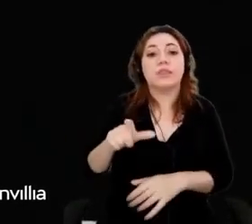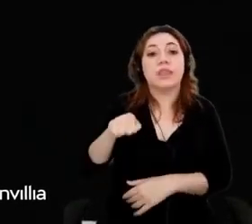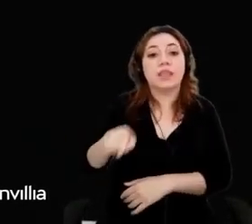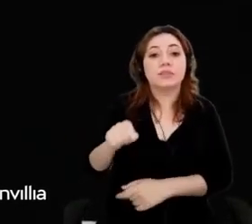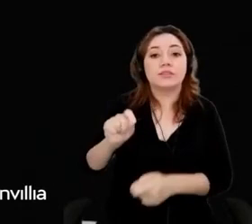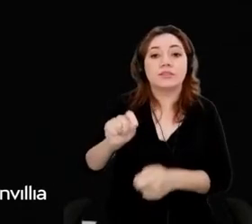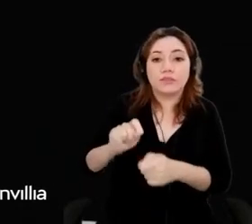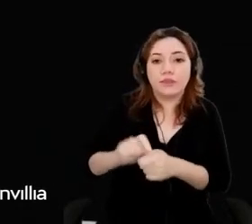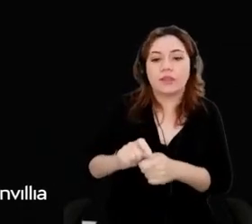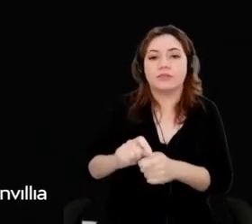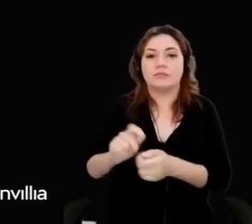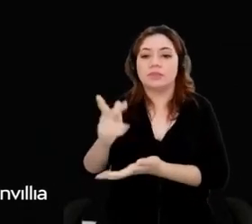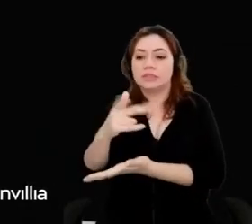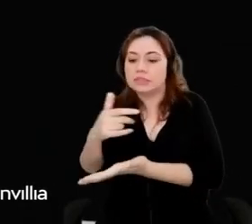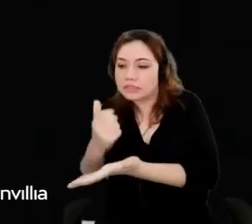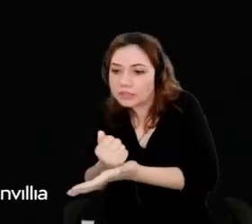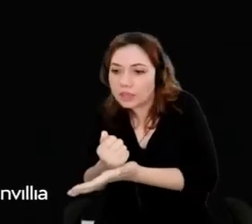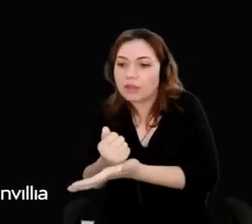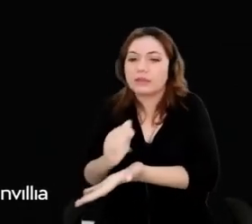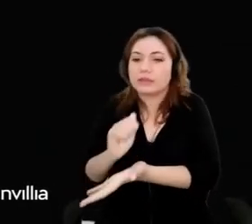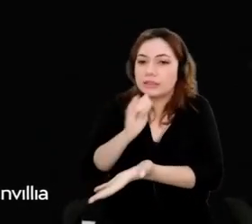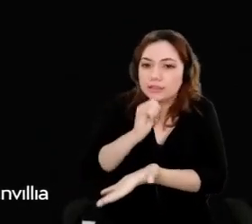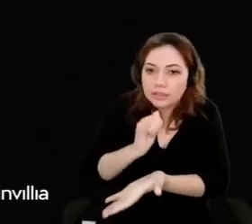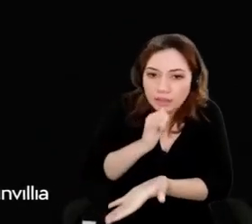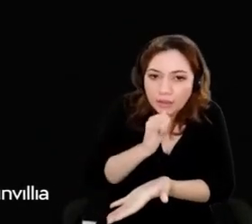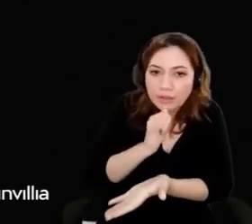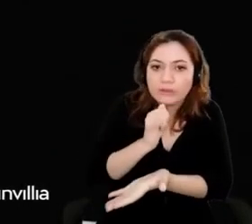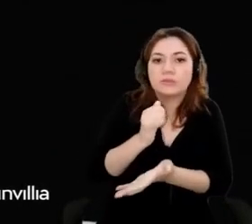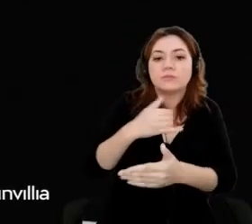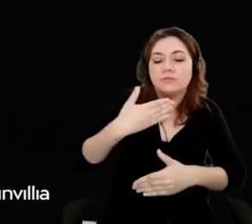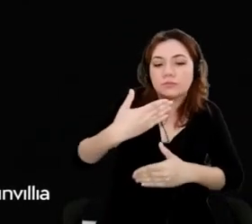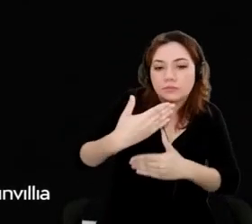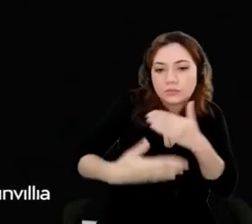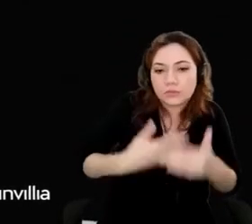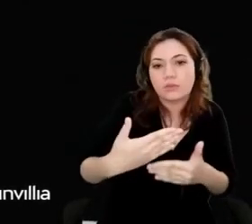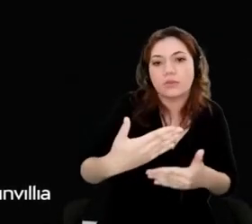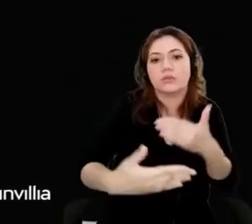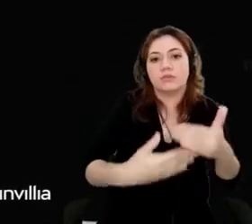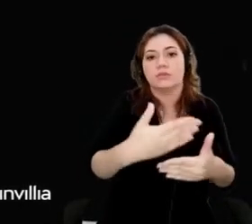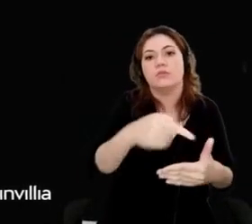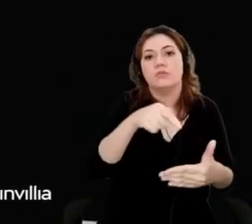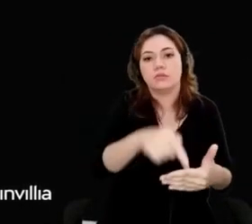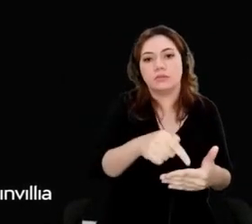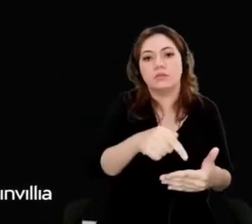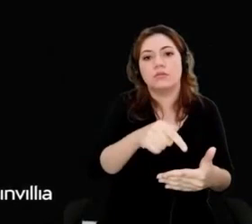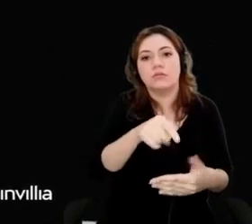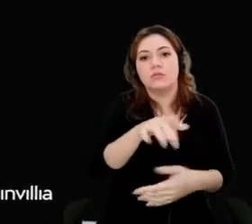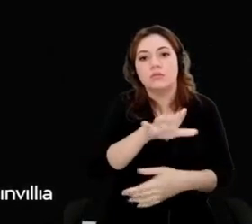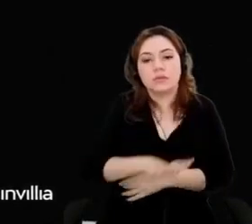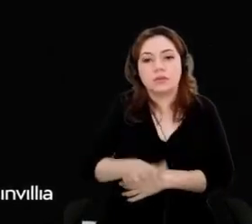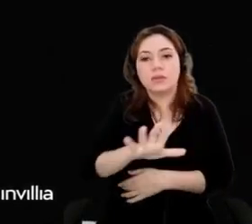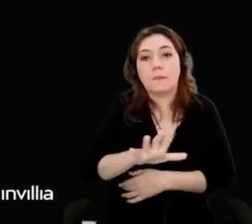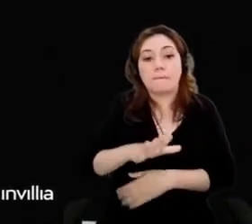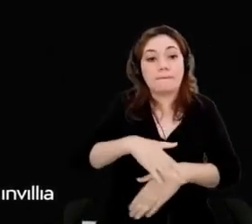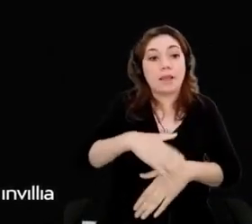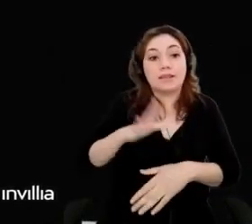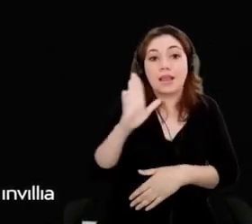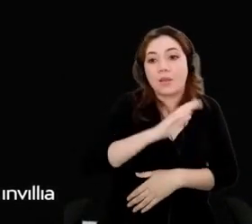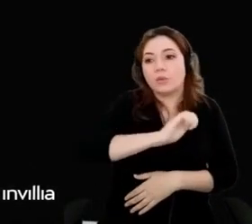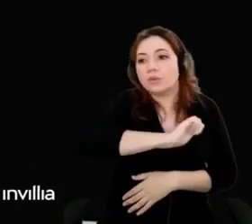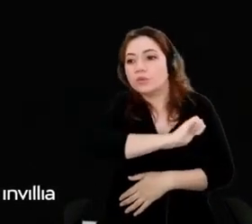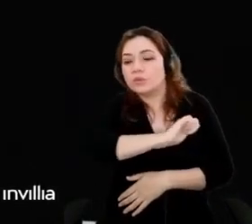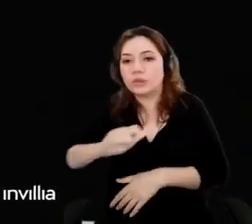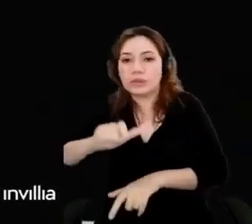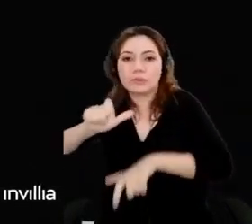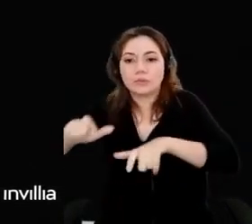and deploying Gen AI solutions more than 90% faster than manually coding them. It also